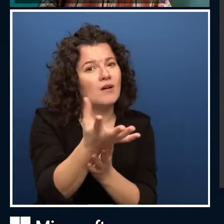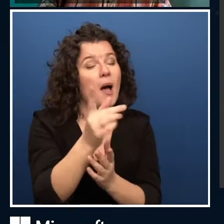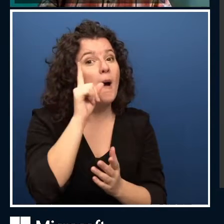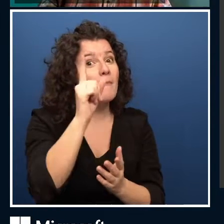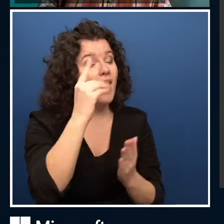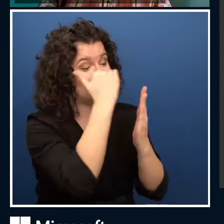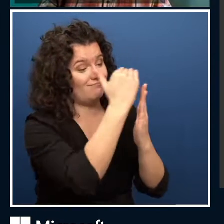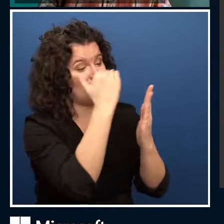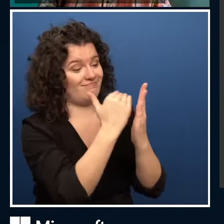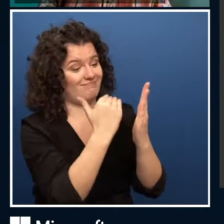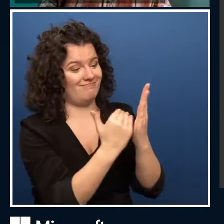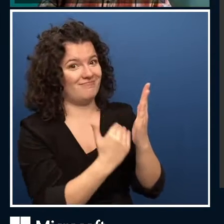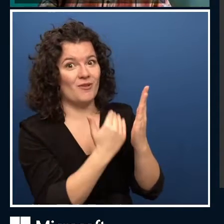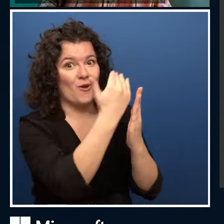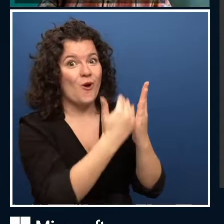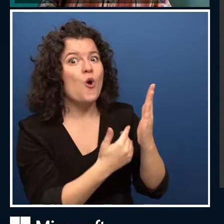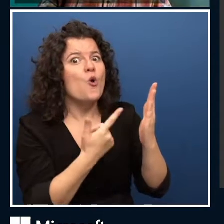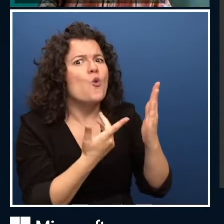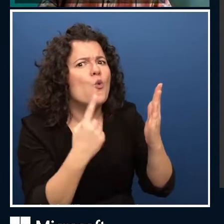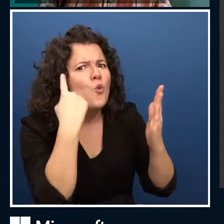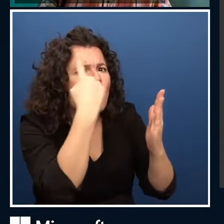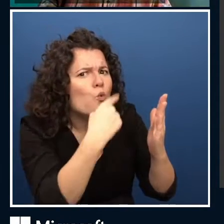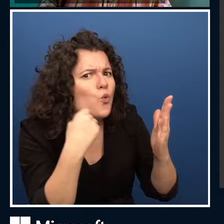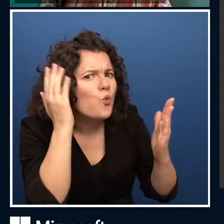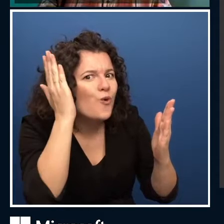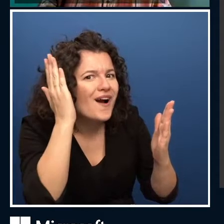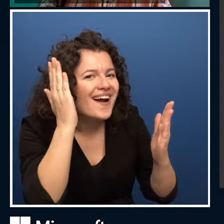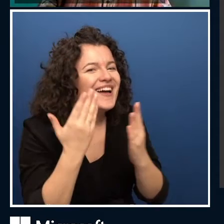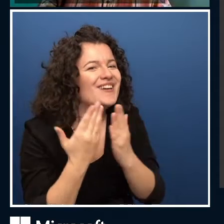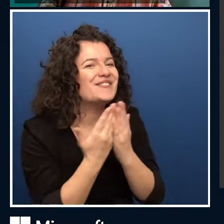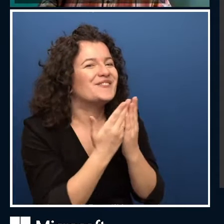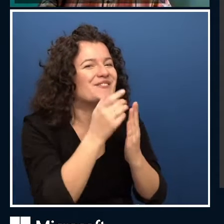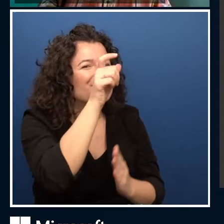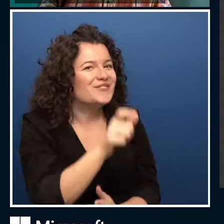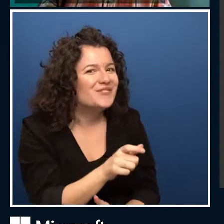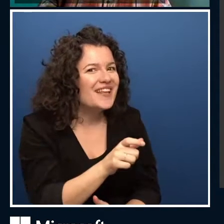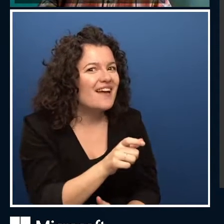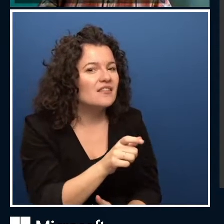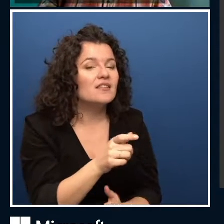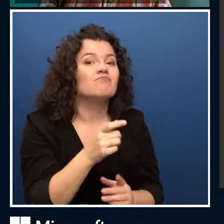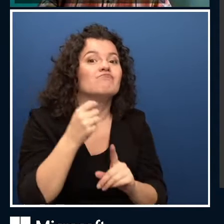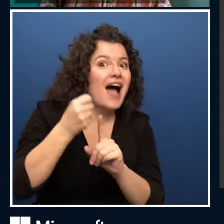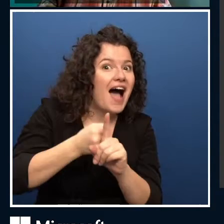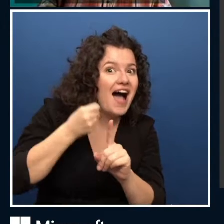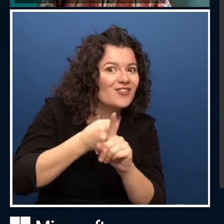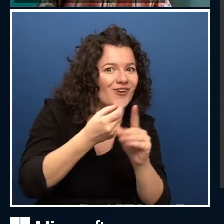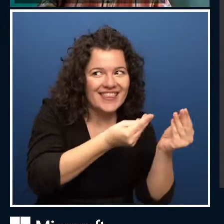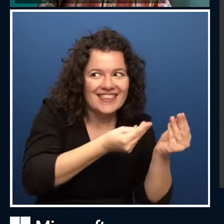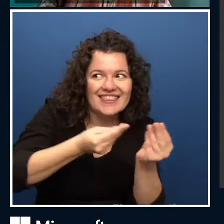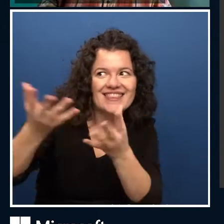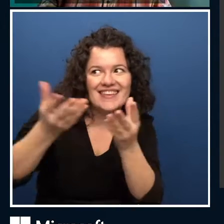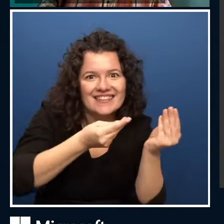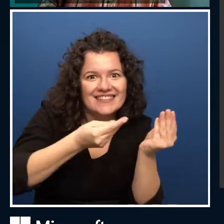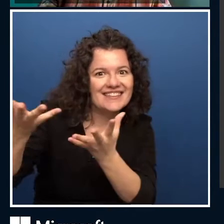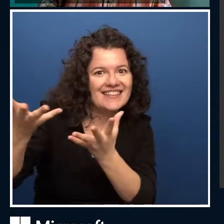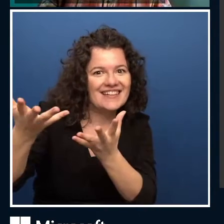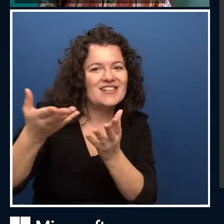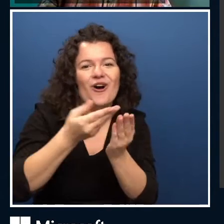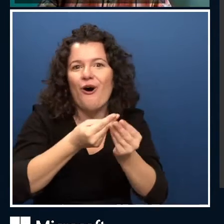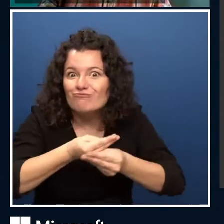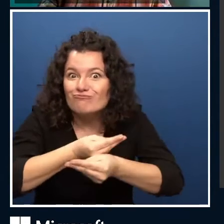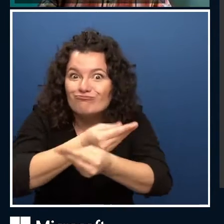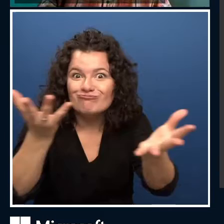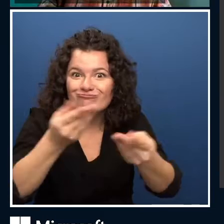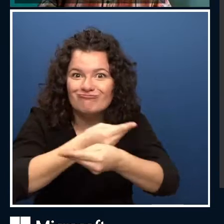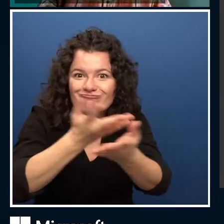students, advocates, professors and researchers. So we've got a real different set of perspectives available for you today on all sorts of